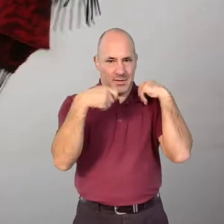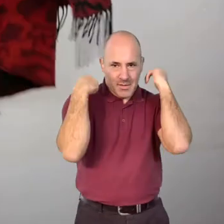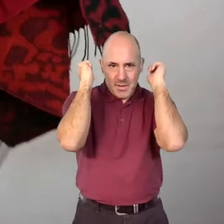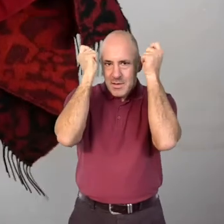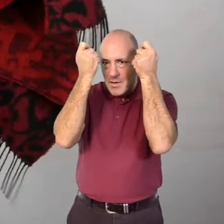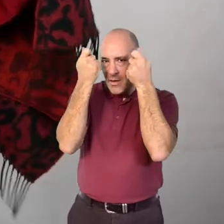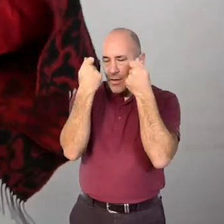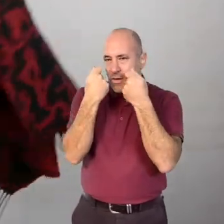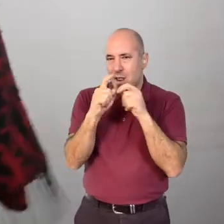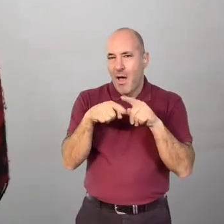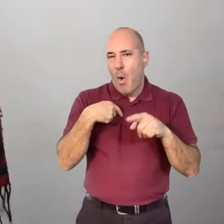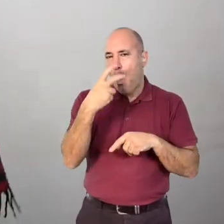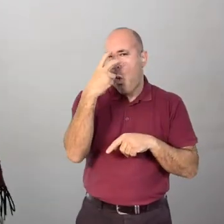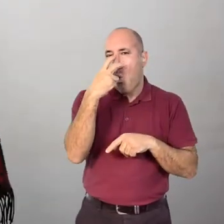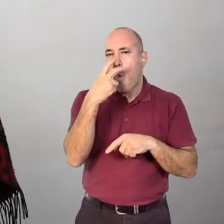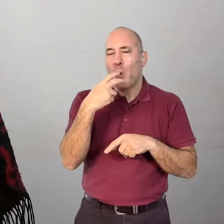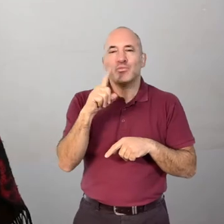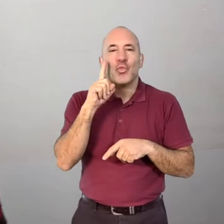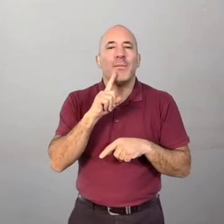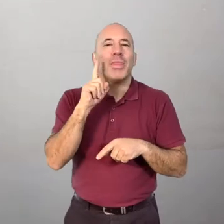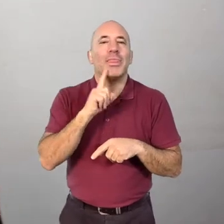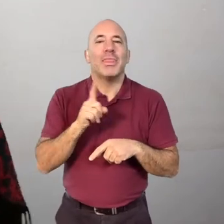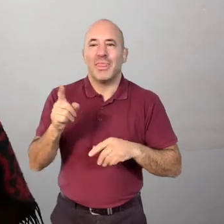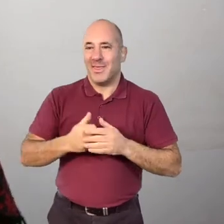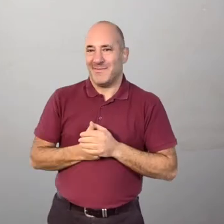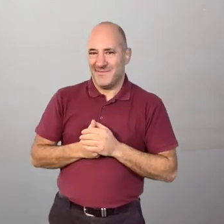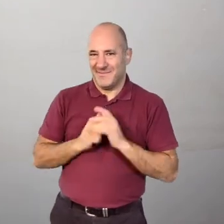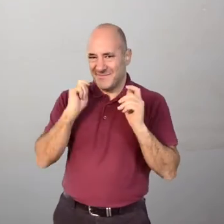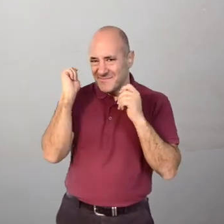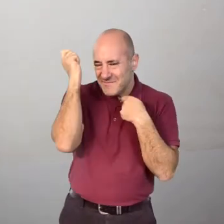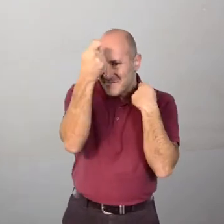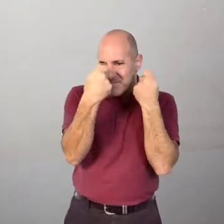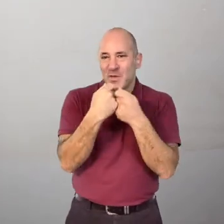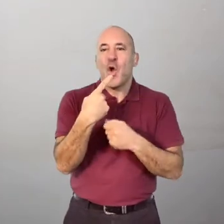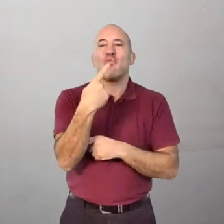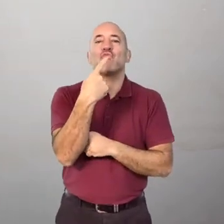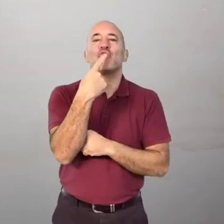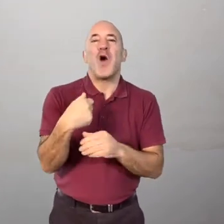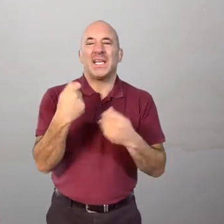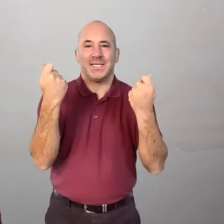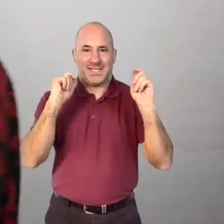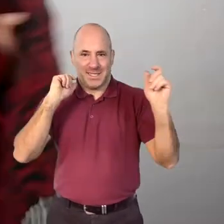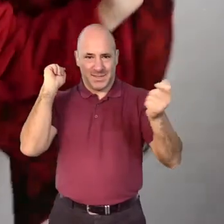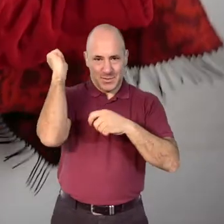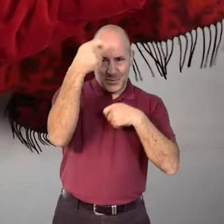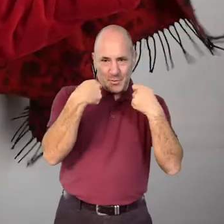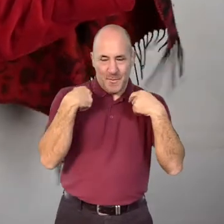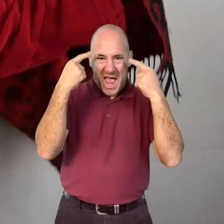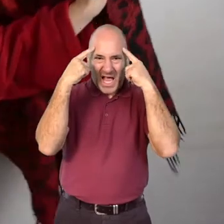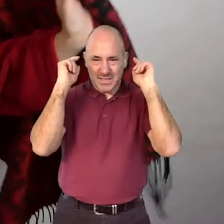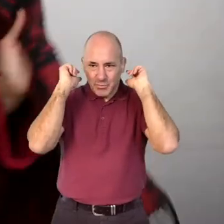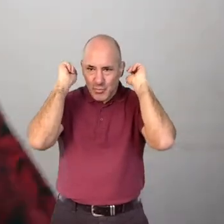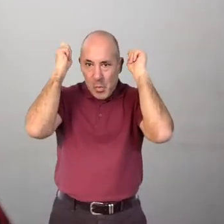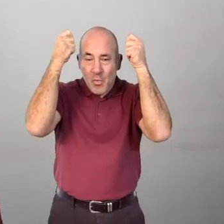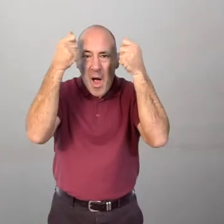I'm going to disguise myself like a little old lady. So I've got my scarf my red